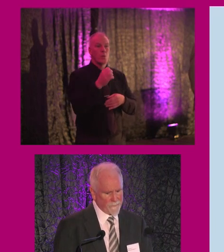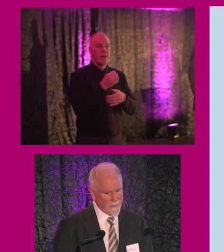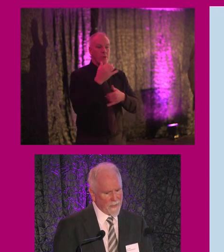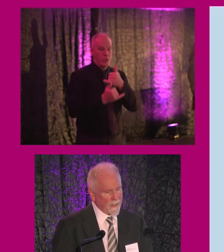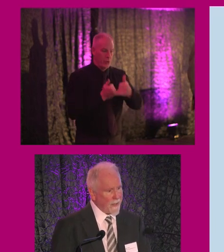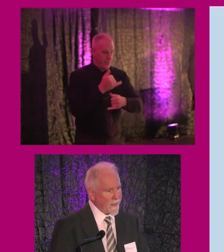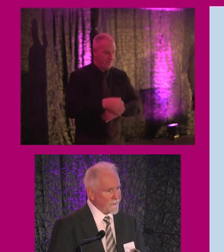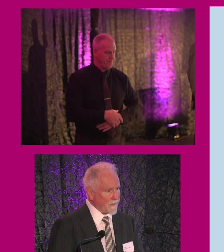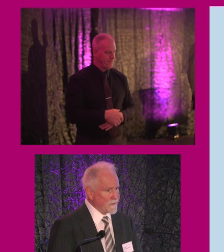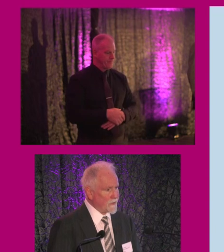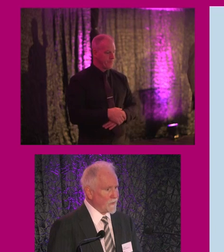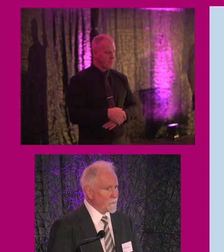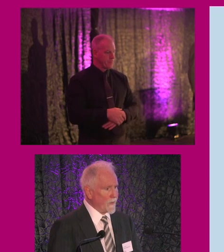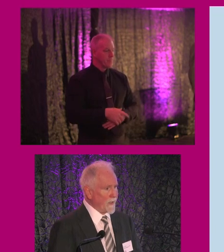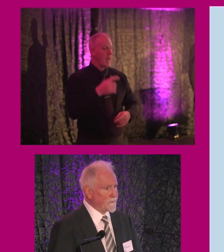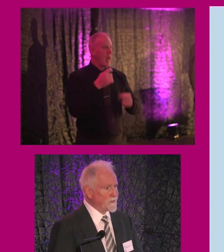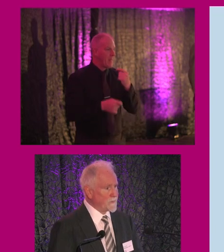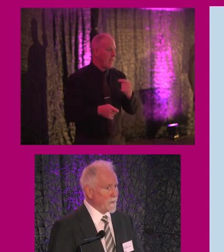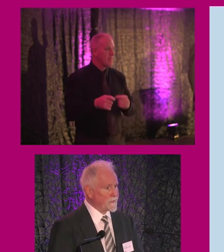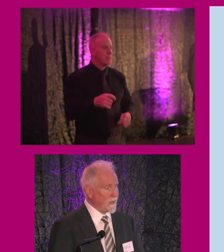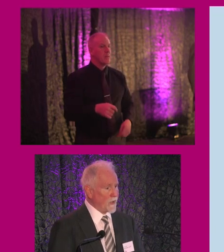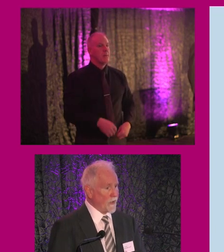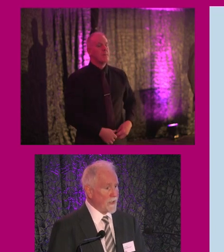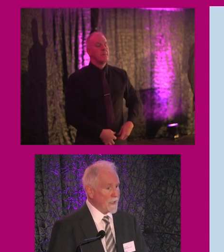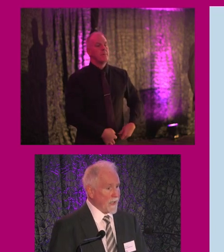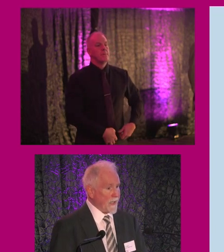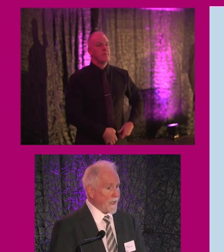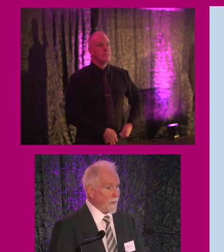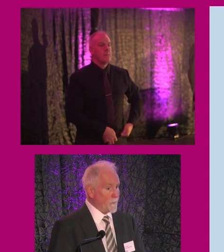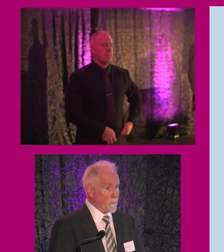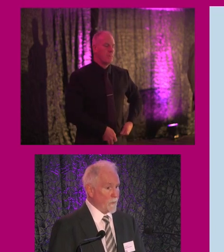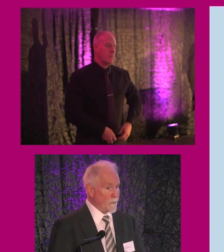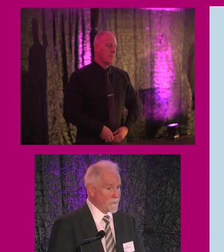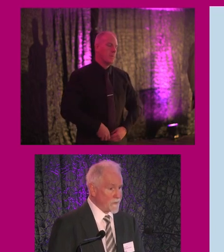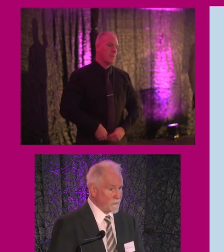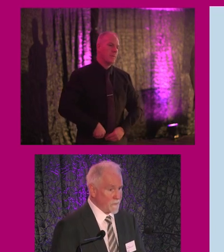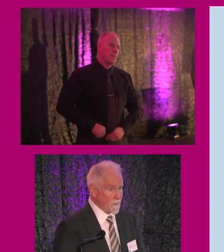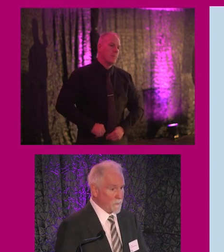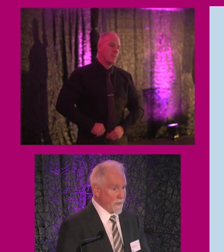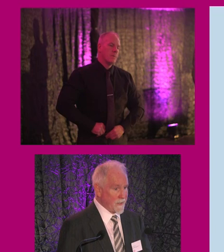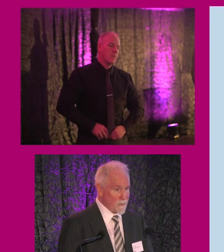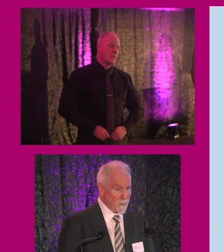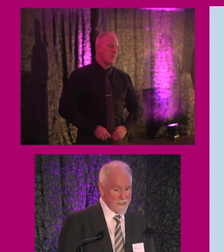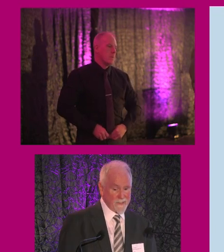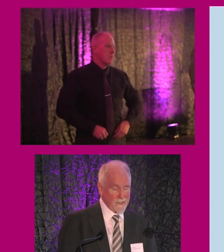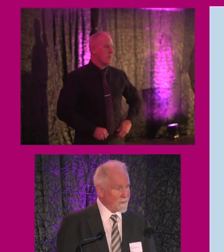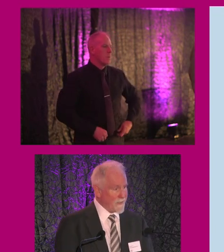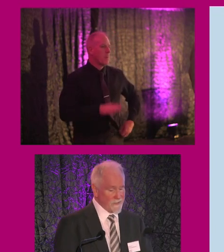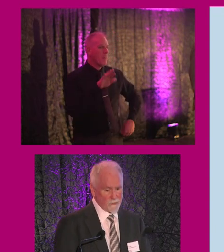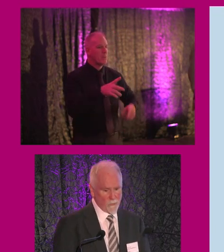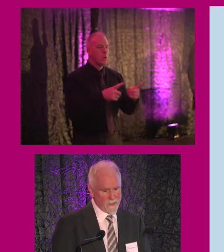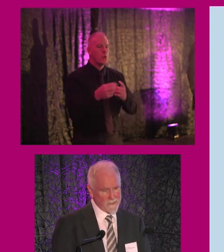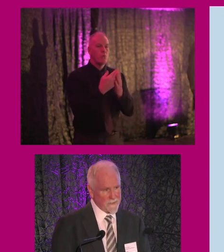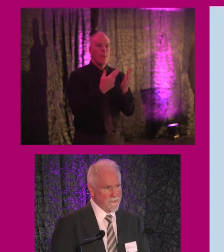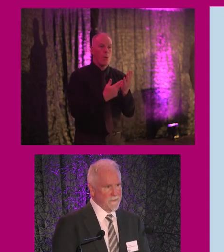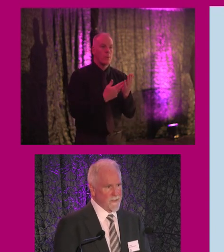each year. And in turn, we have to submit our report, which we will be completing in the